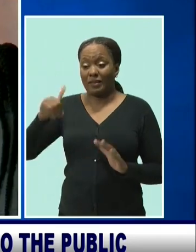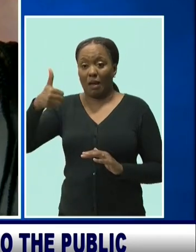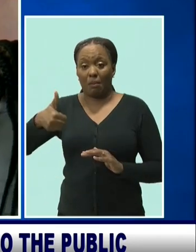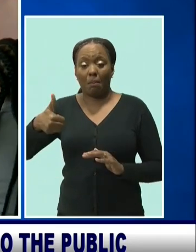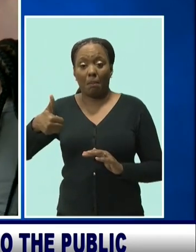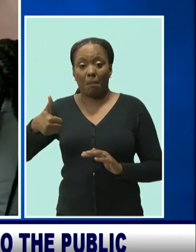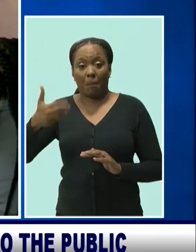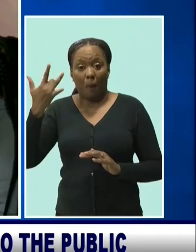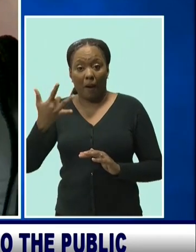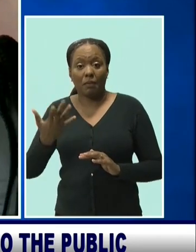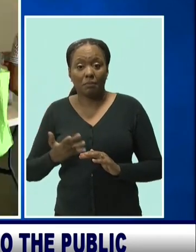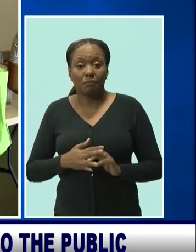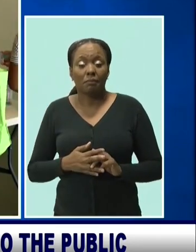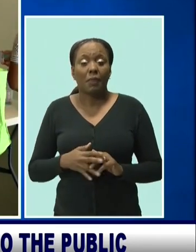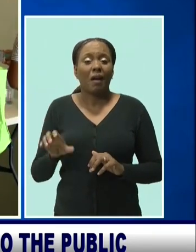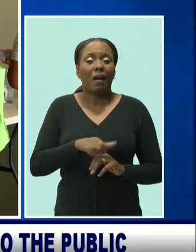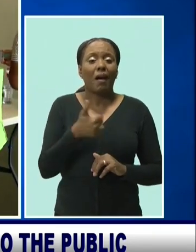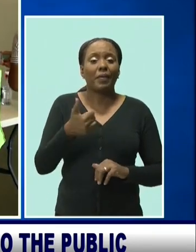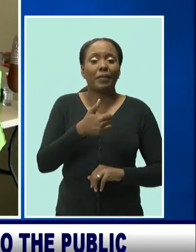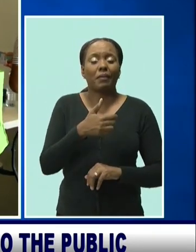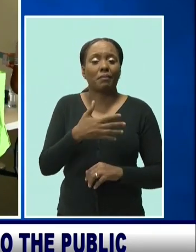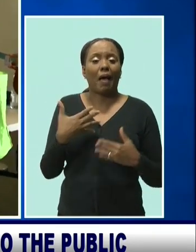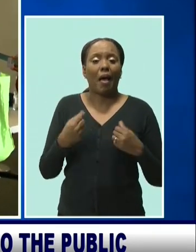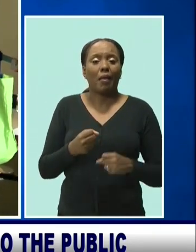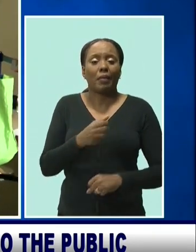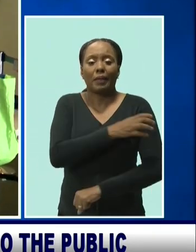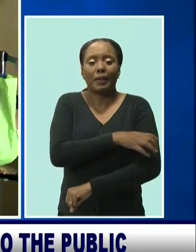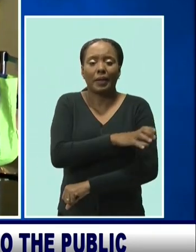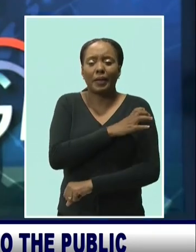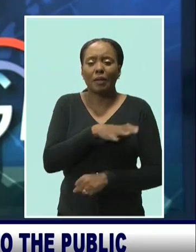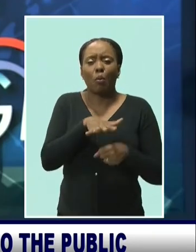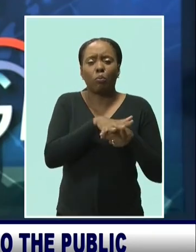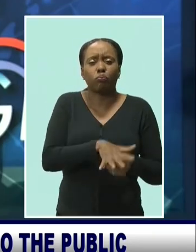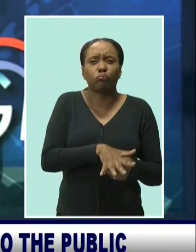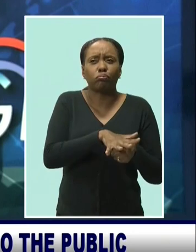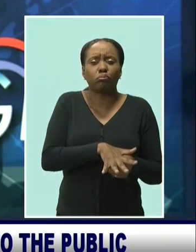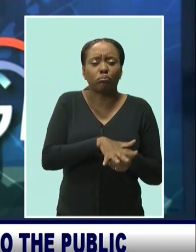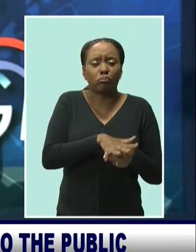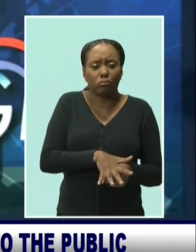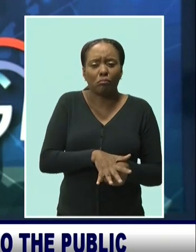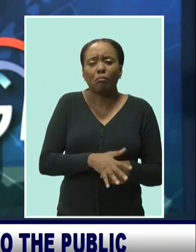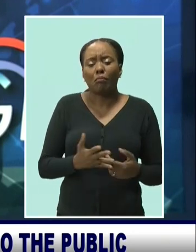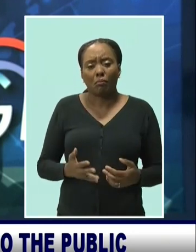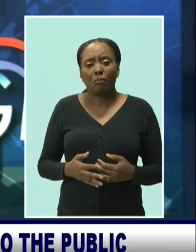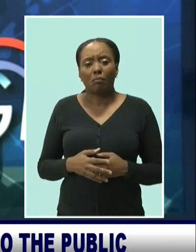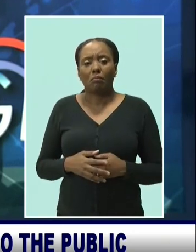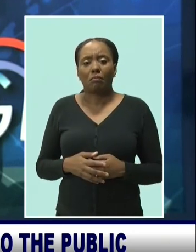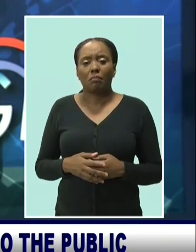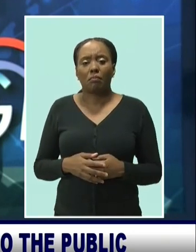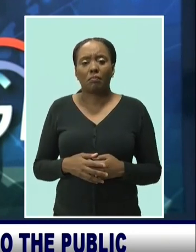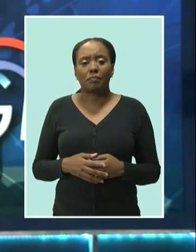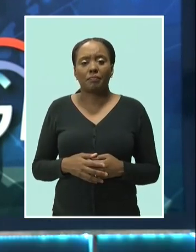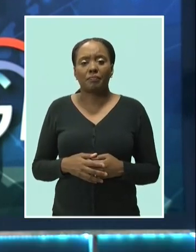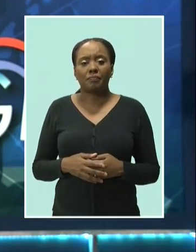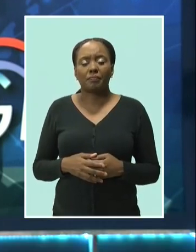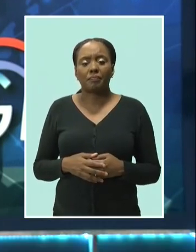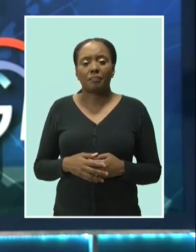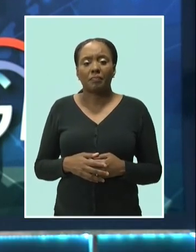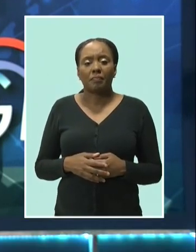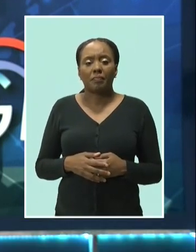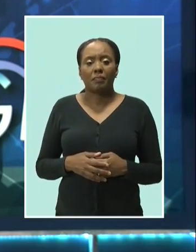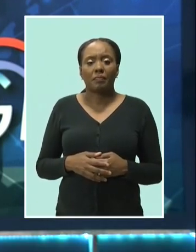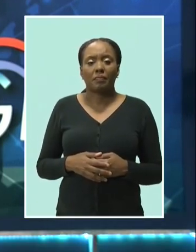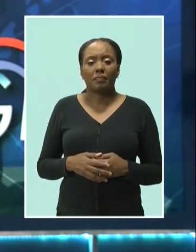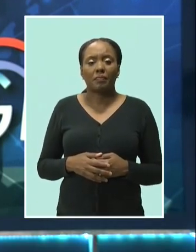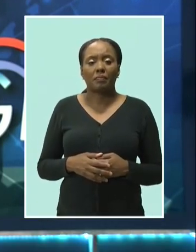providing additional COVID-19 testing options for the island. And we're also hearing tonight that the 9pm